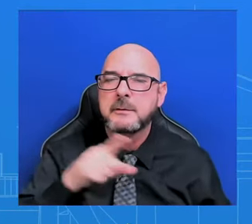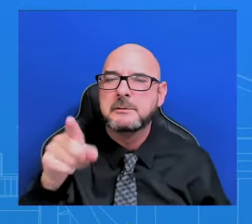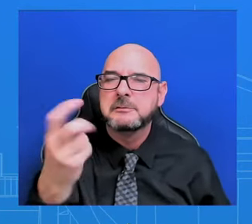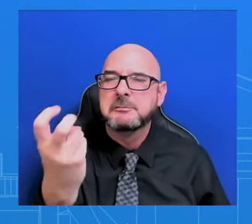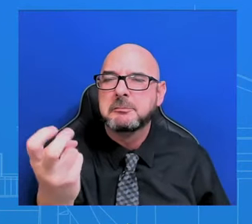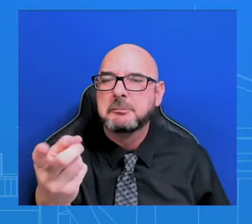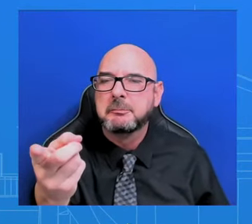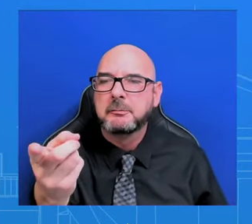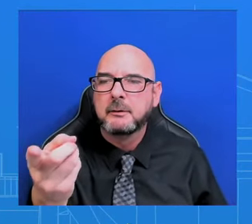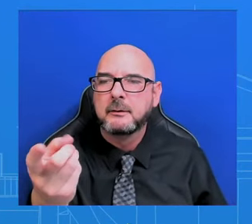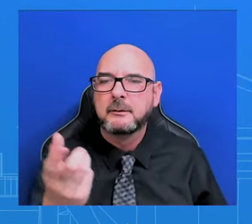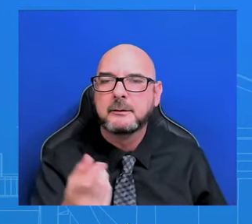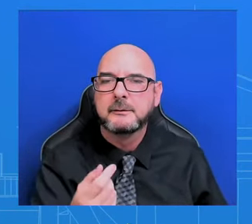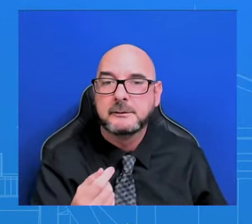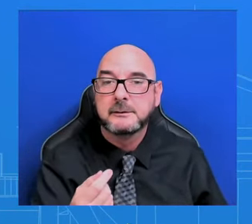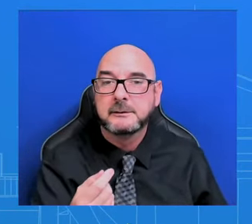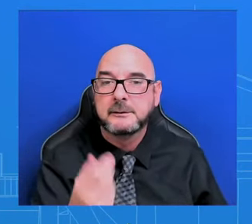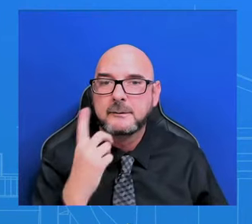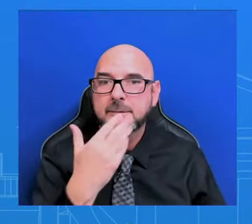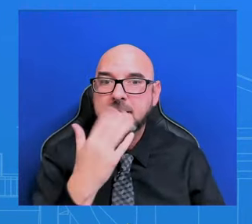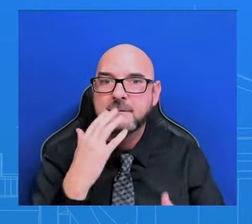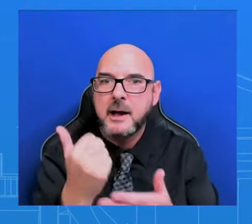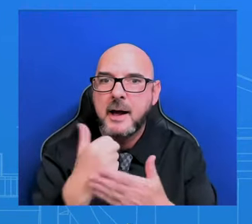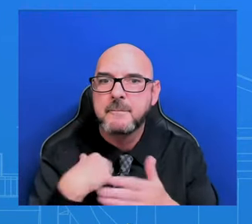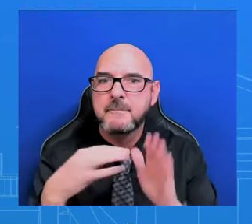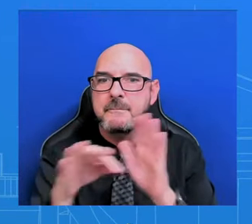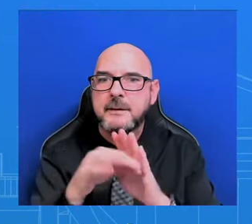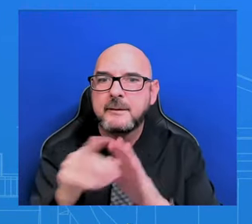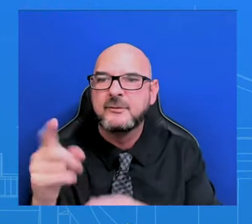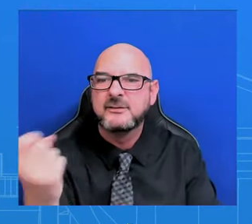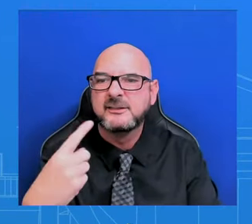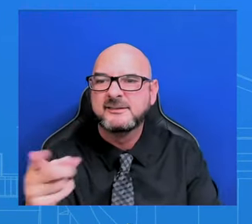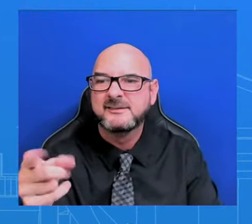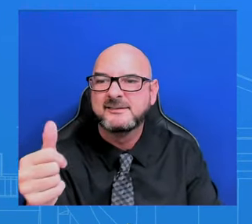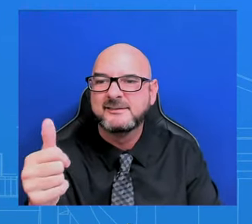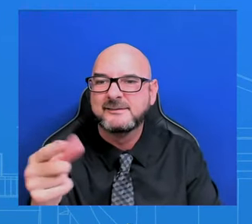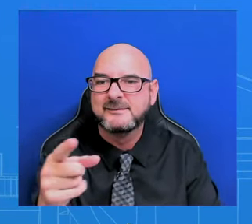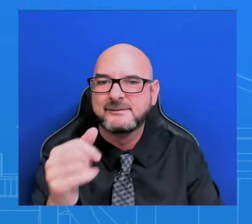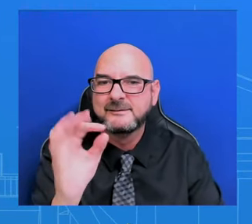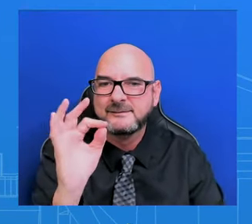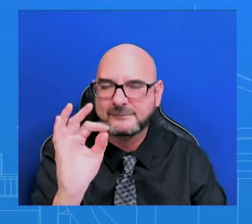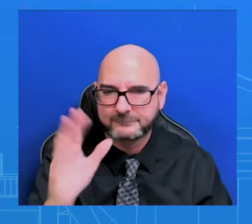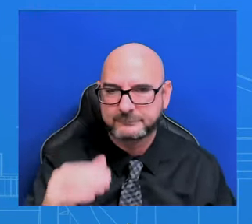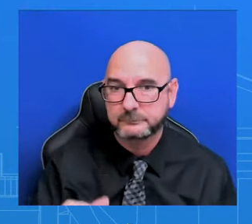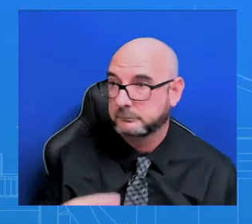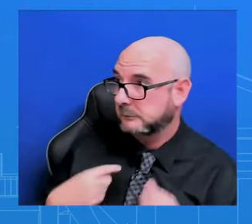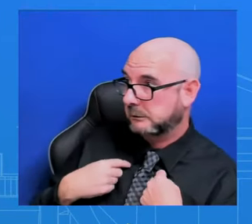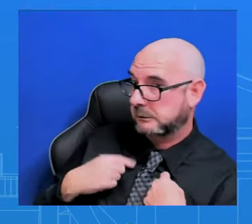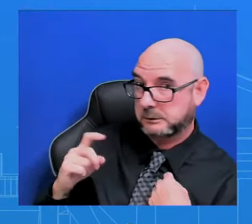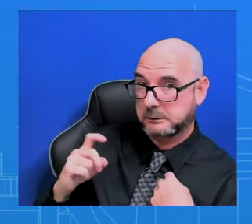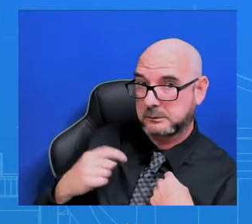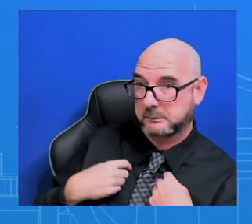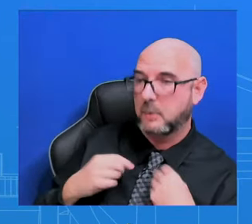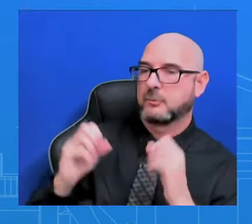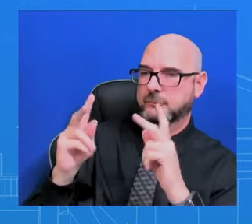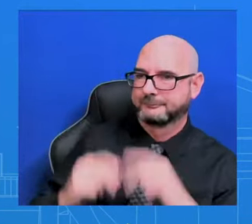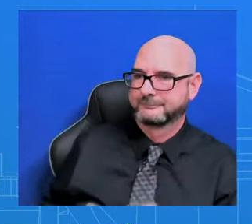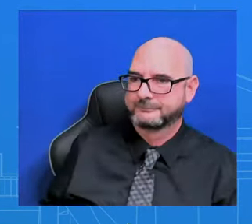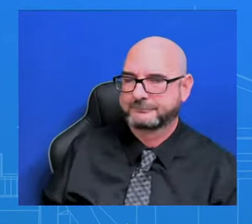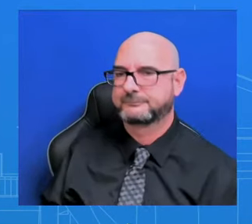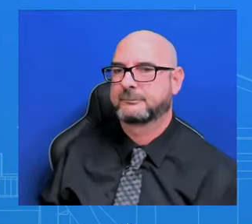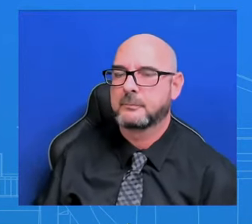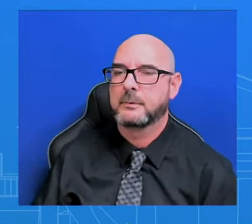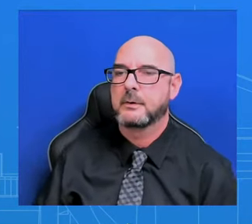Thanks for the help, but I got it. Go ahead. Thank you. I'm sorry, me? Yeah. Same with Kareem. We're sort of seeing a lot of House Republicans